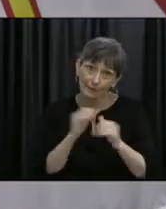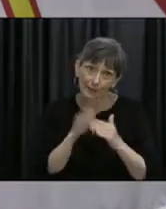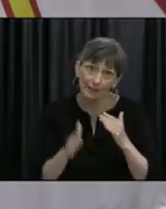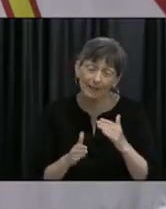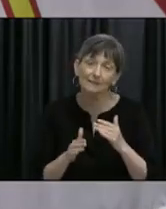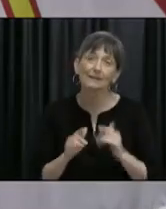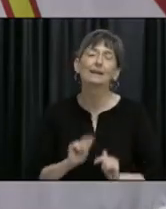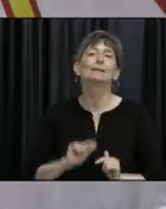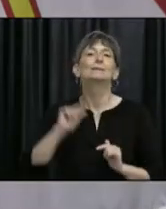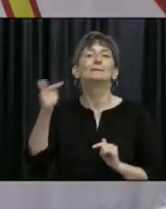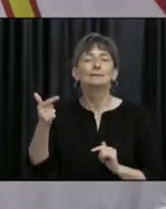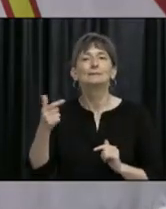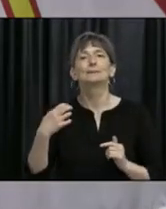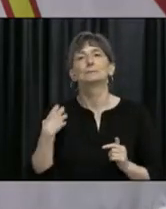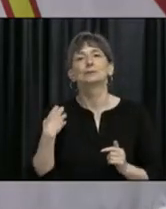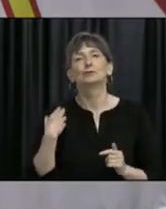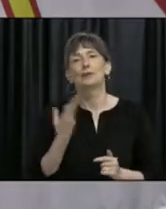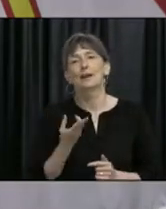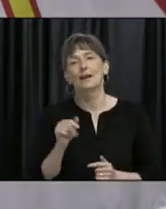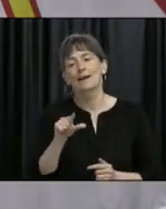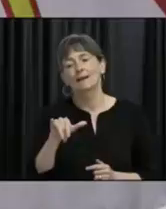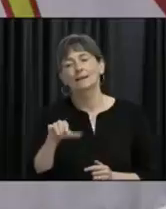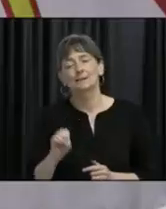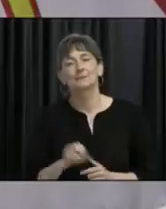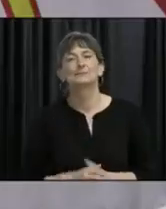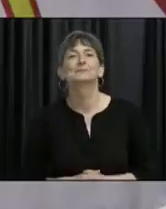will now pass it over to Minister Hagee for his comments.